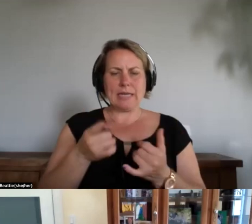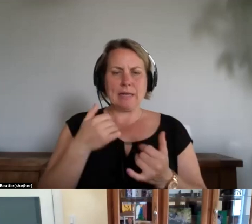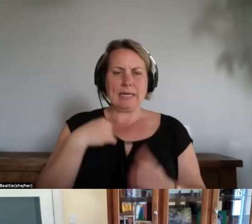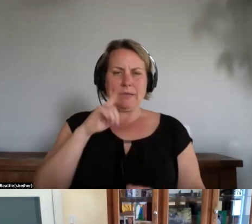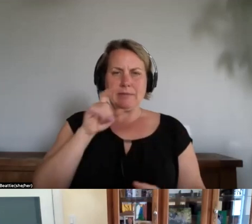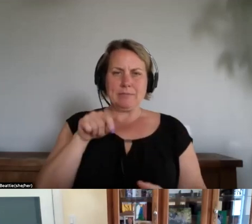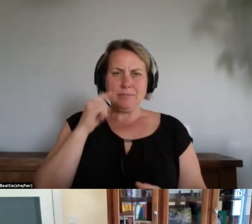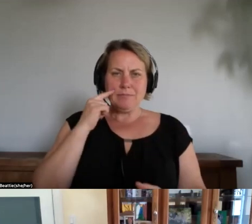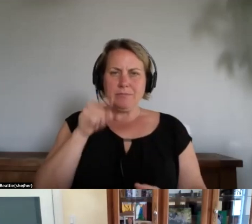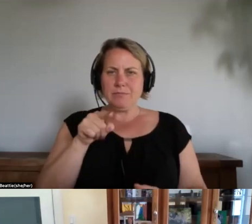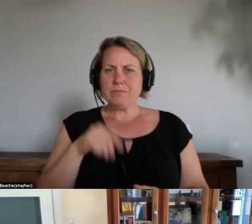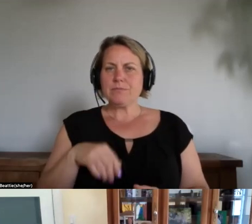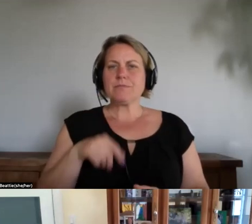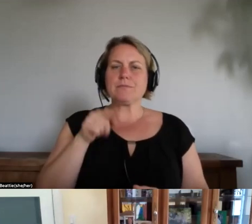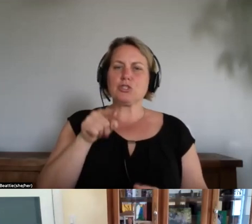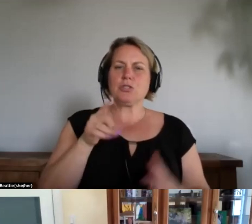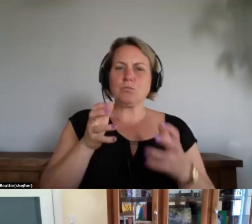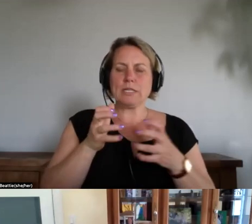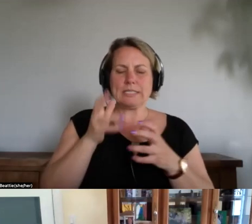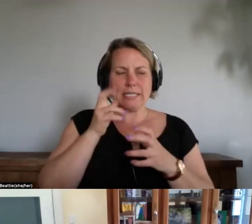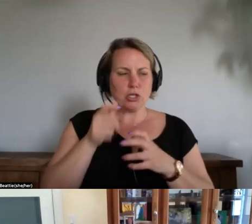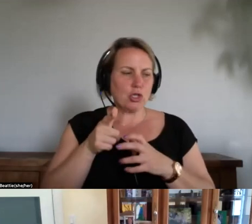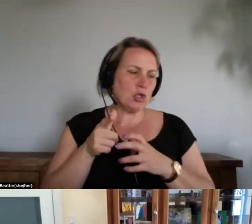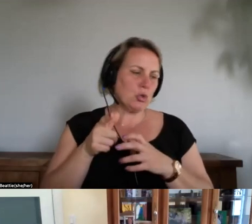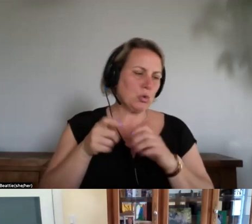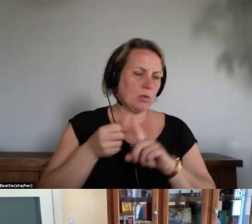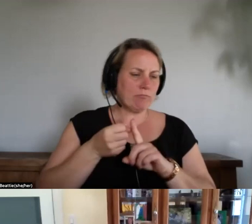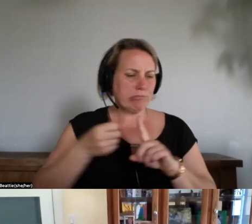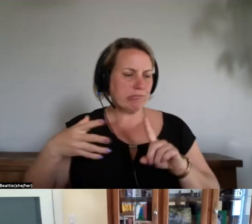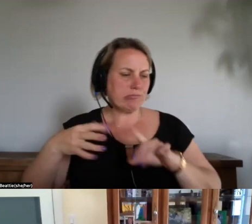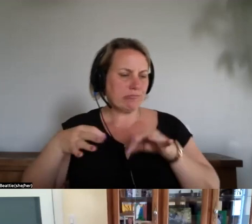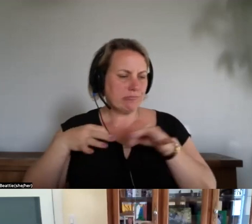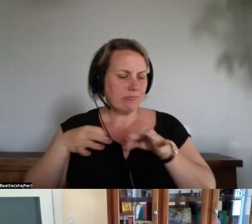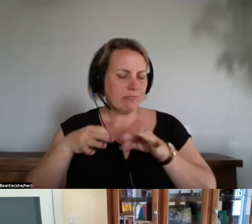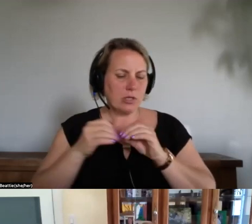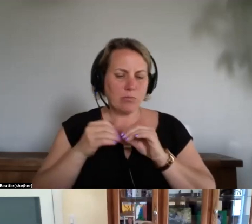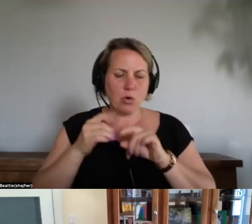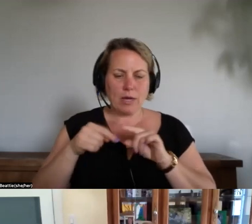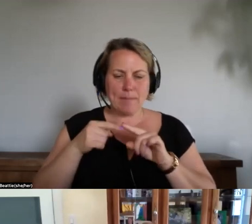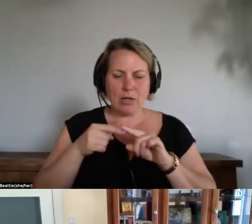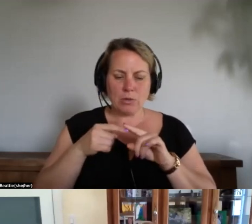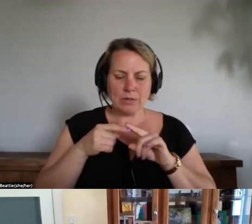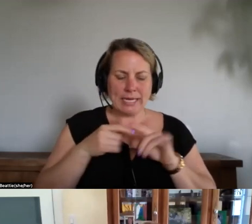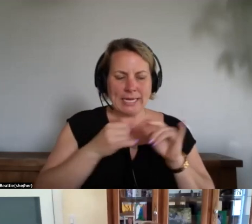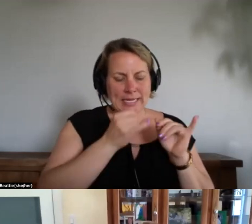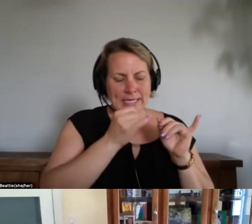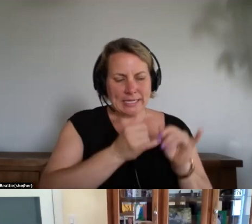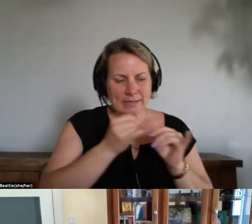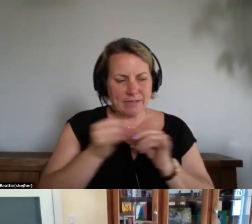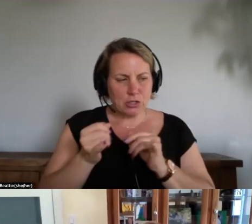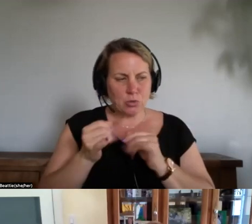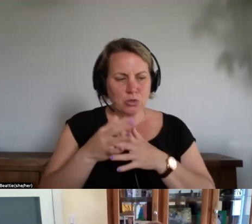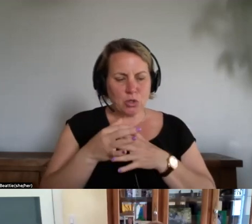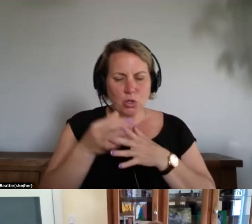you and wanted to hear you speak more when you said individuals chose to